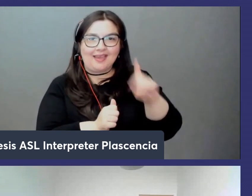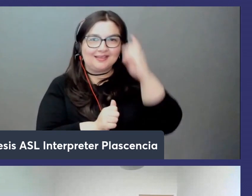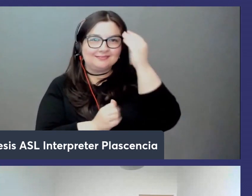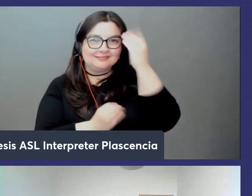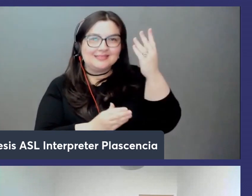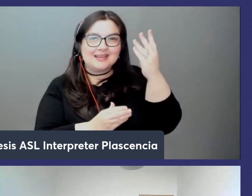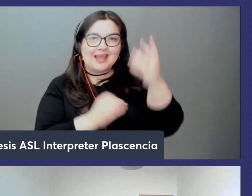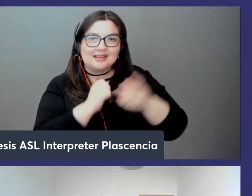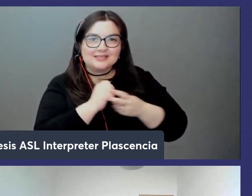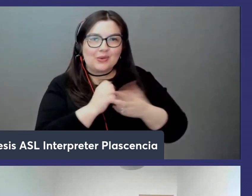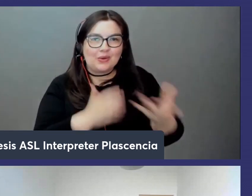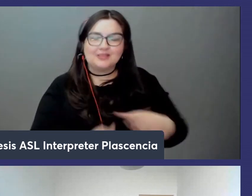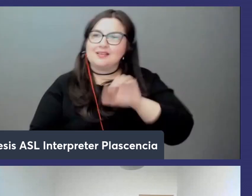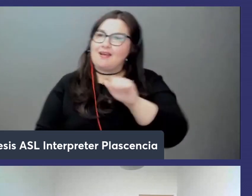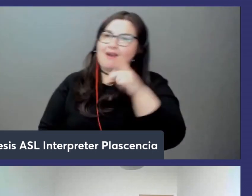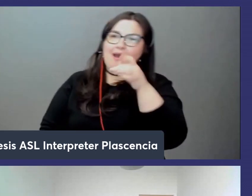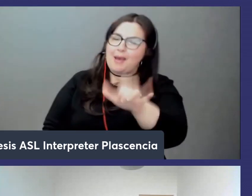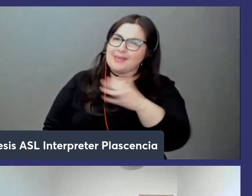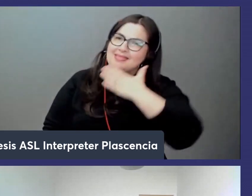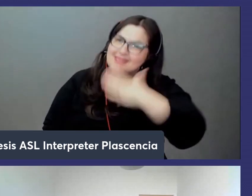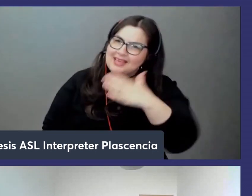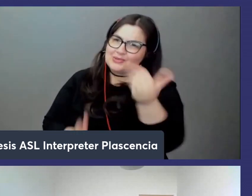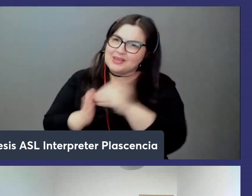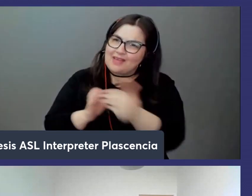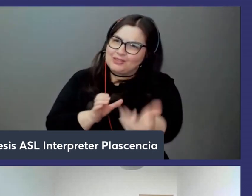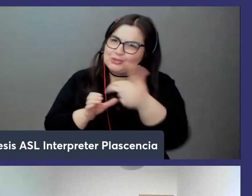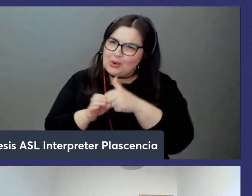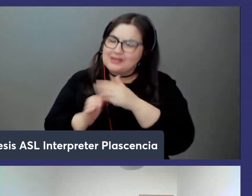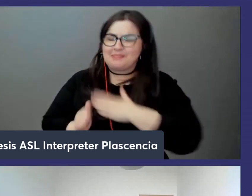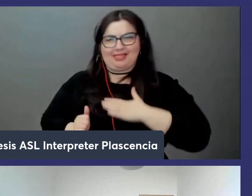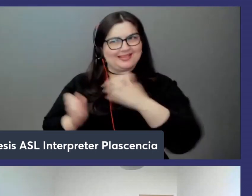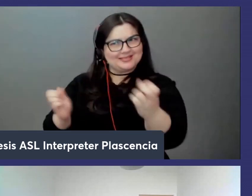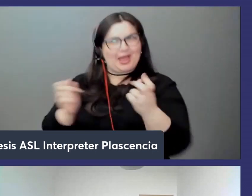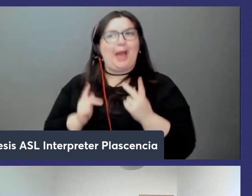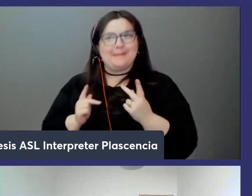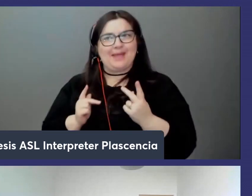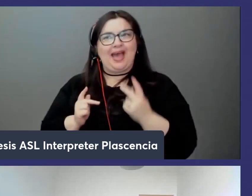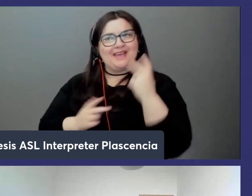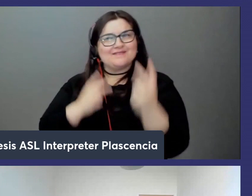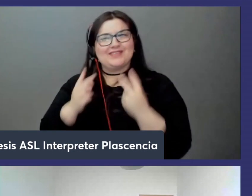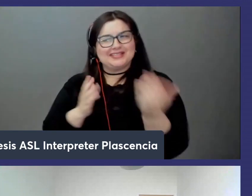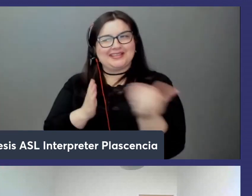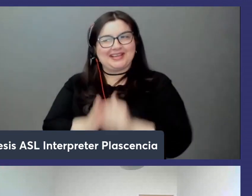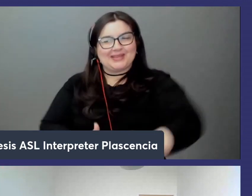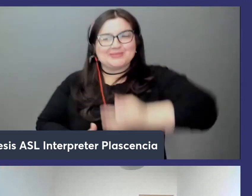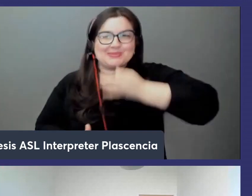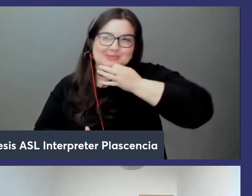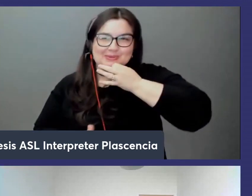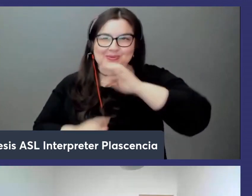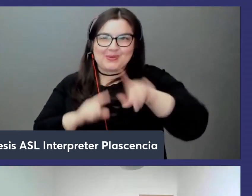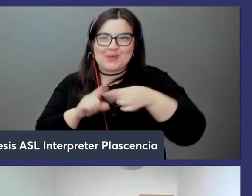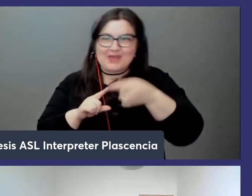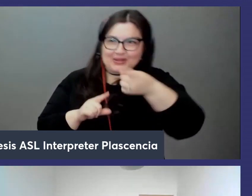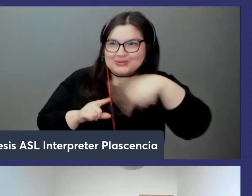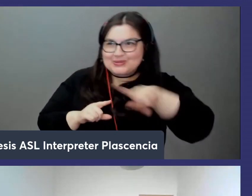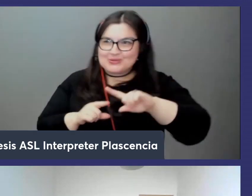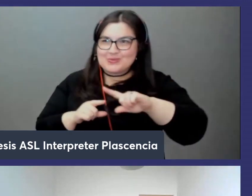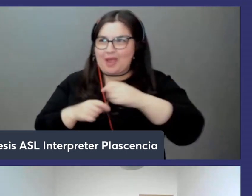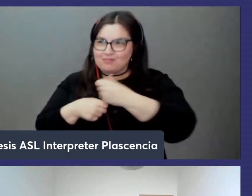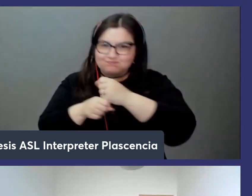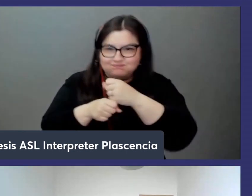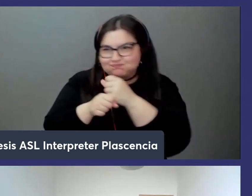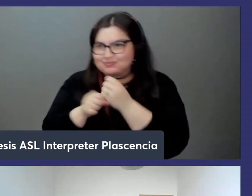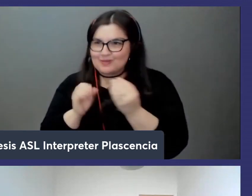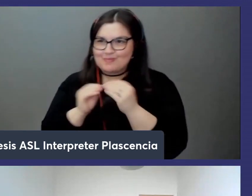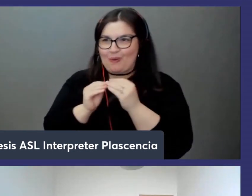abe thanks for joining us uh please come back visit us again sometime once once you all uh make some more uh